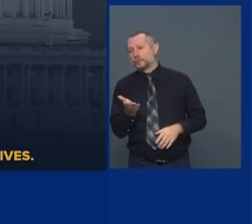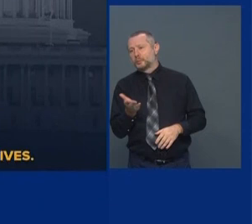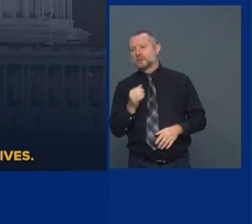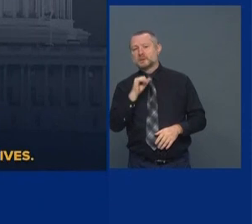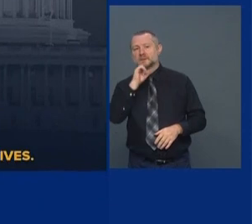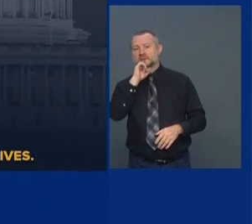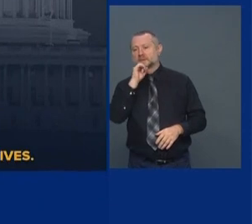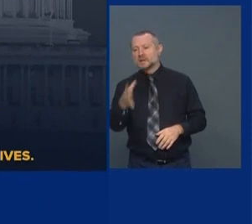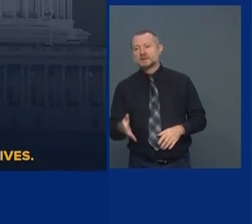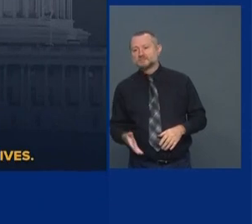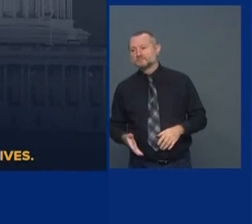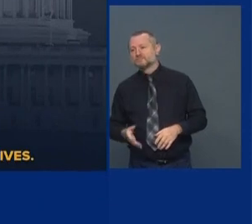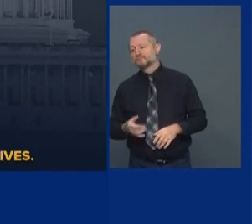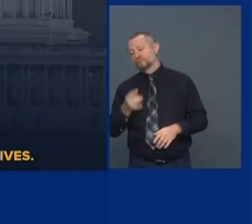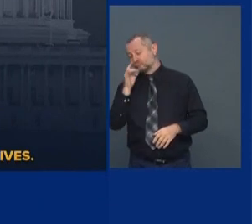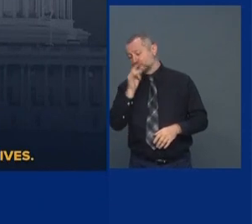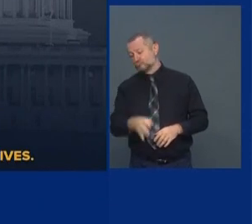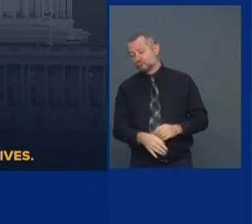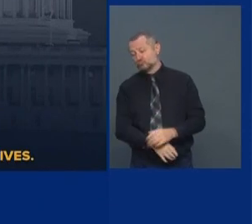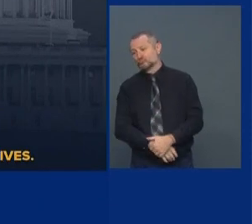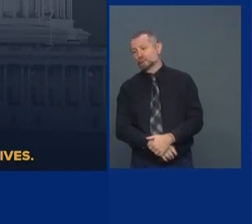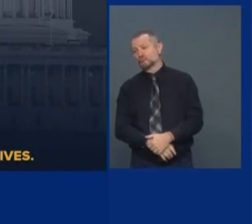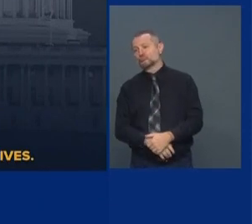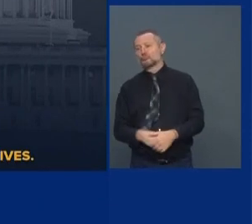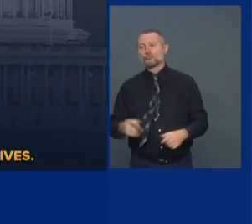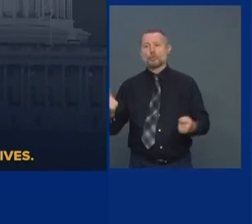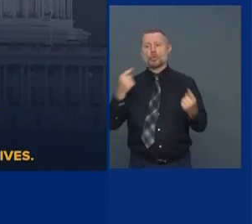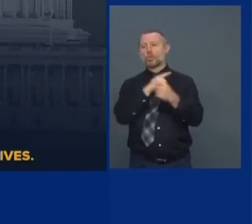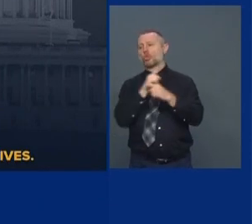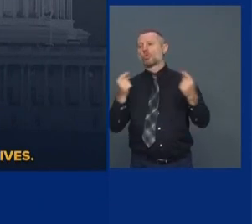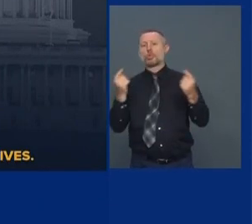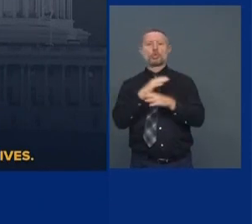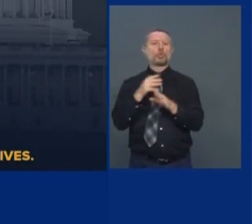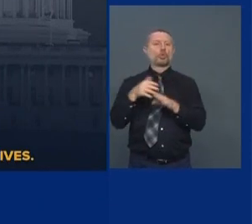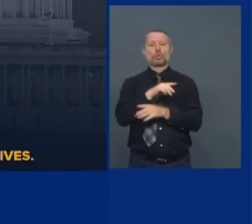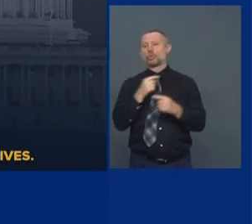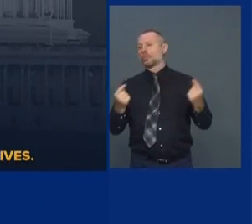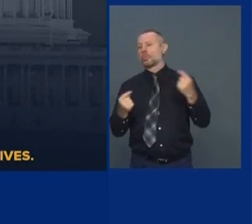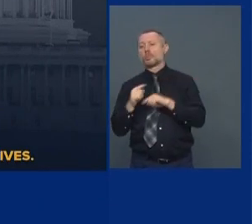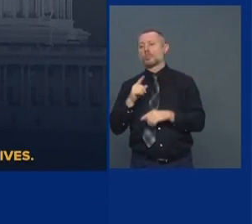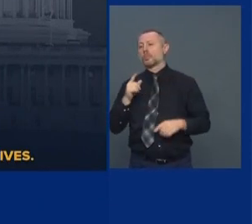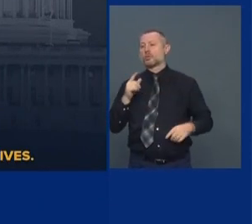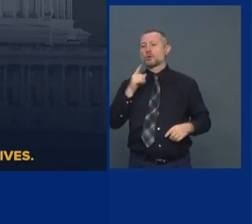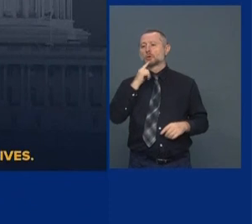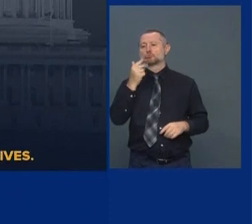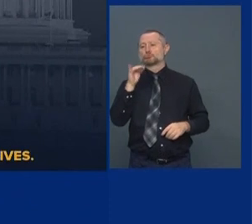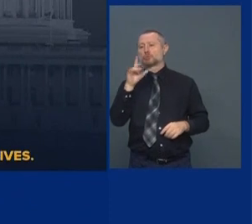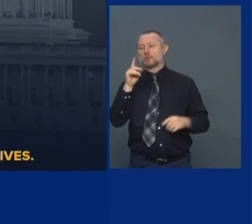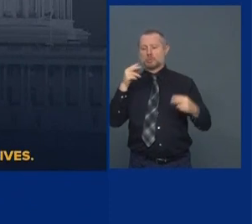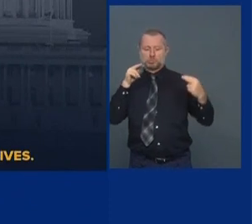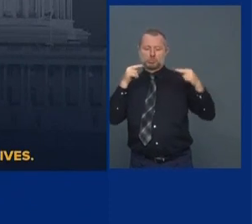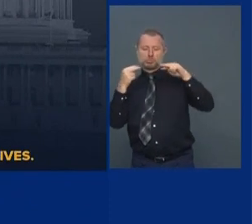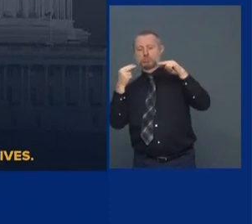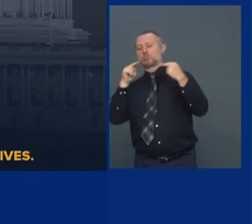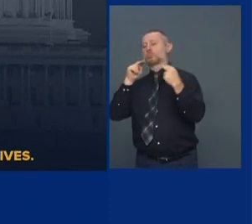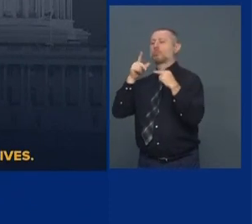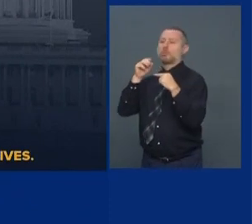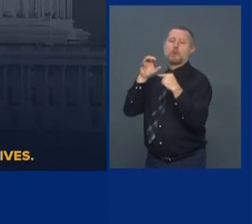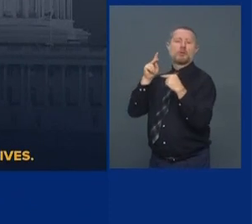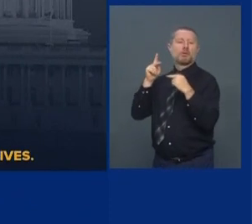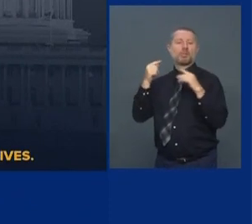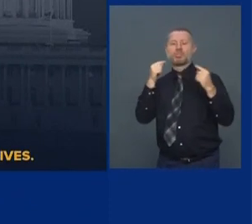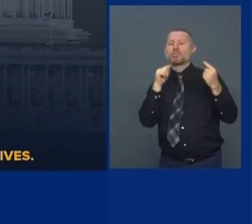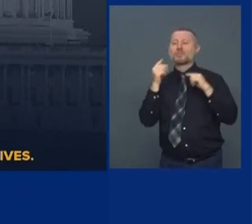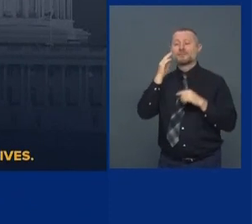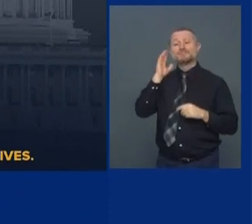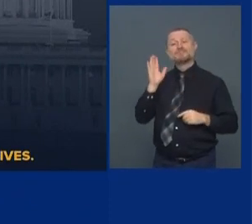They're going back and forth with gridlock. This was the last piece of legislation that they were supposed to pass to